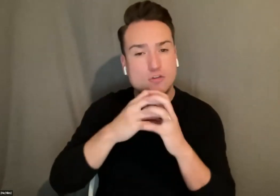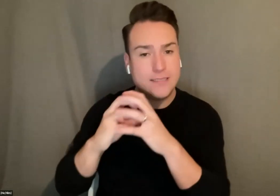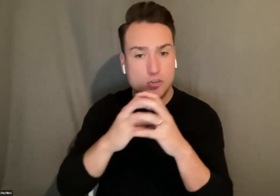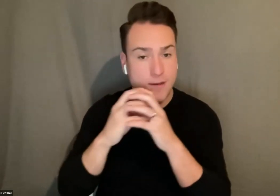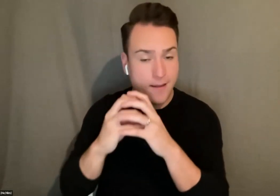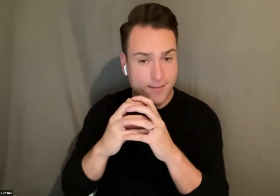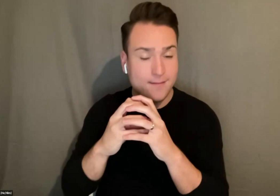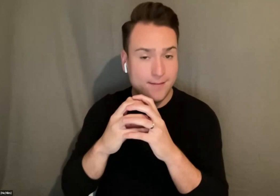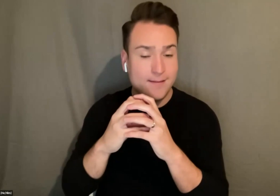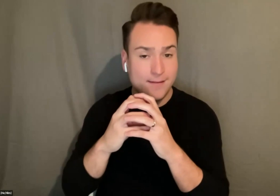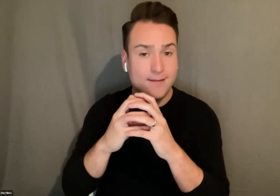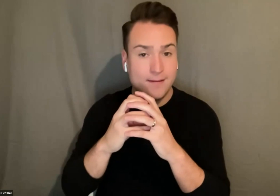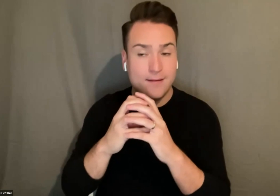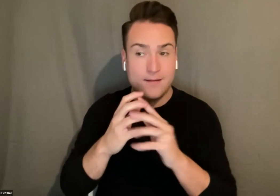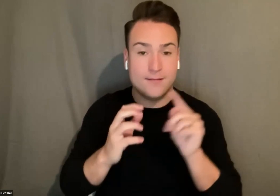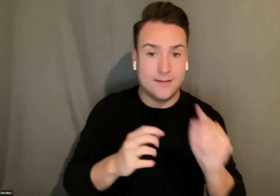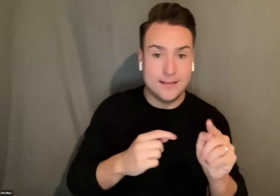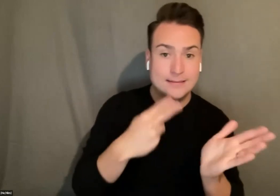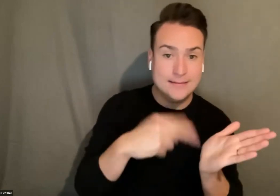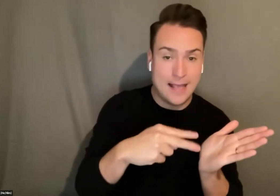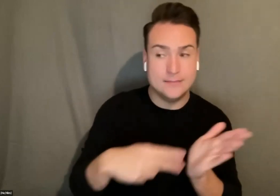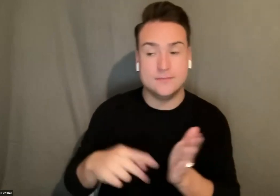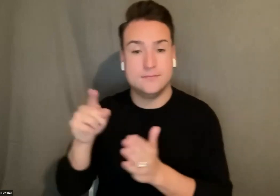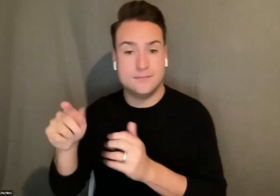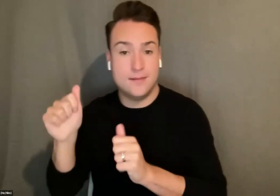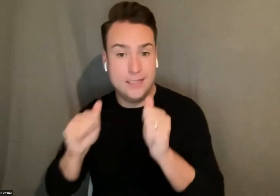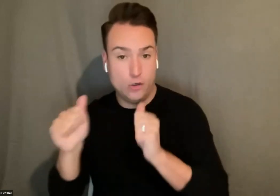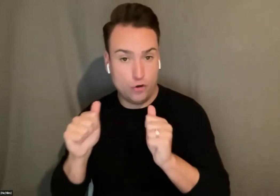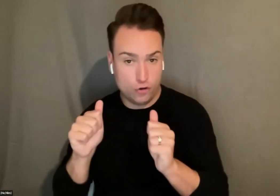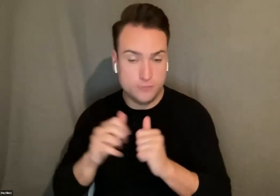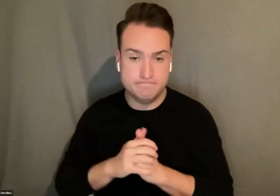between dance and theater and